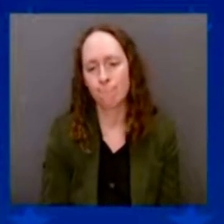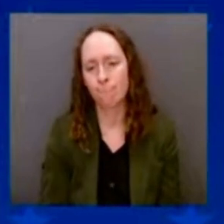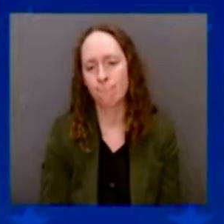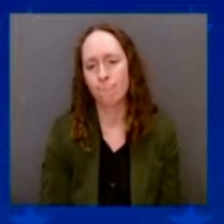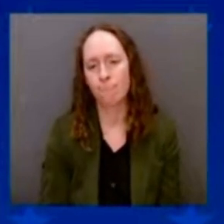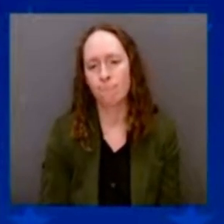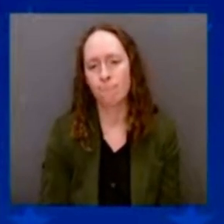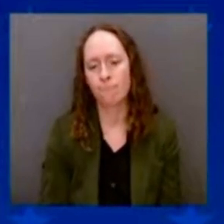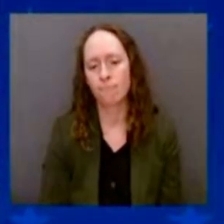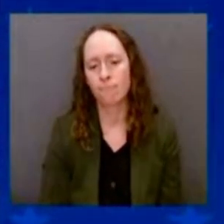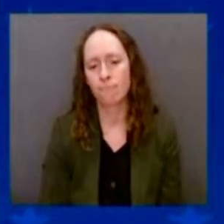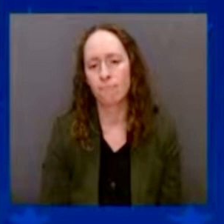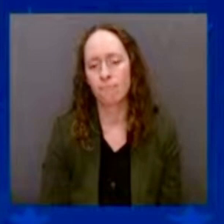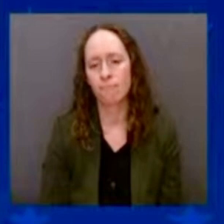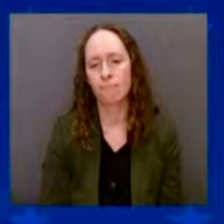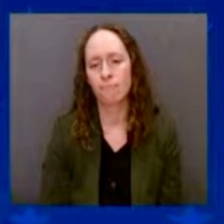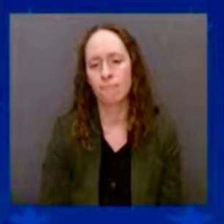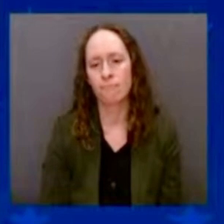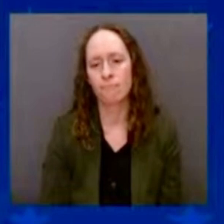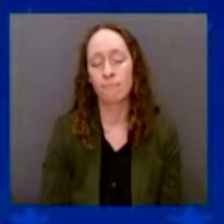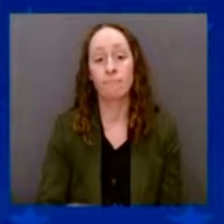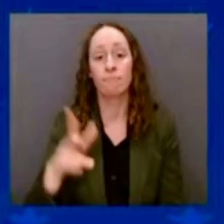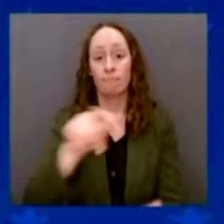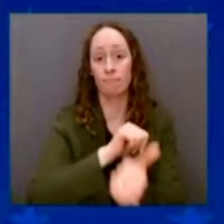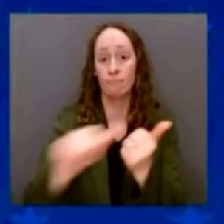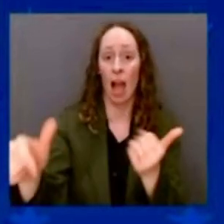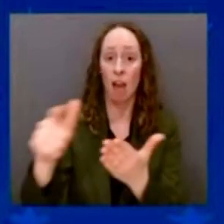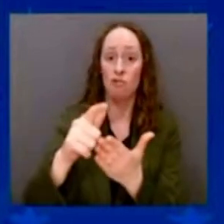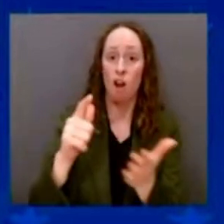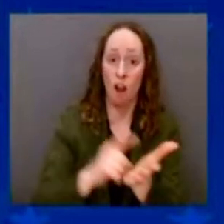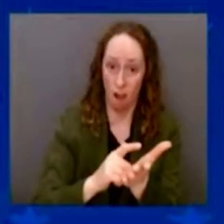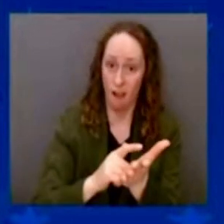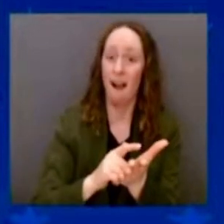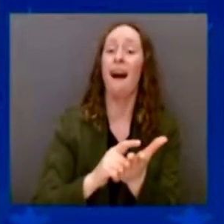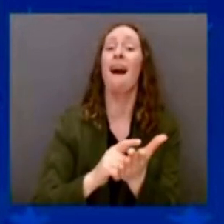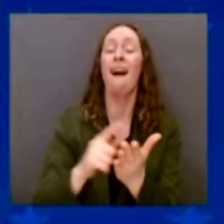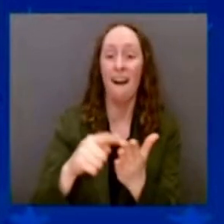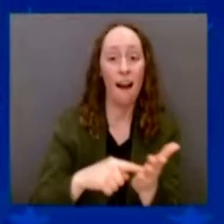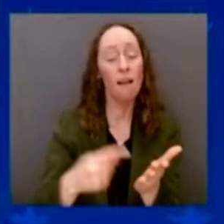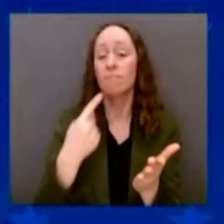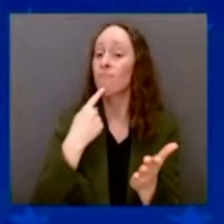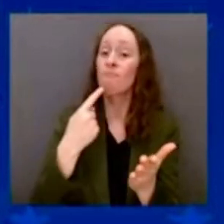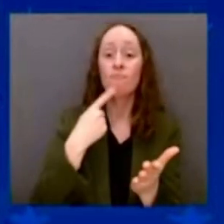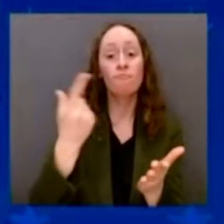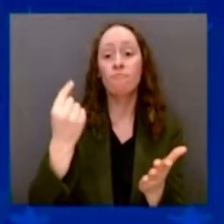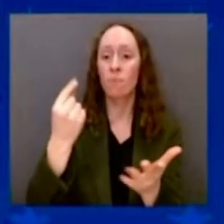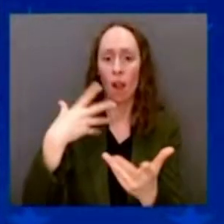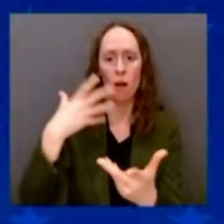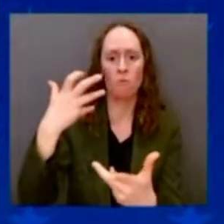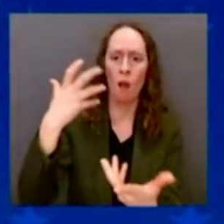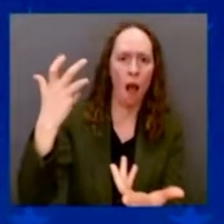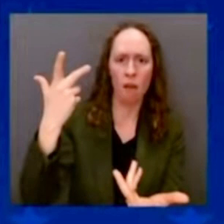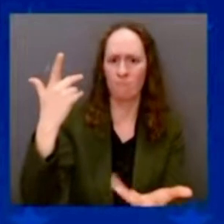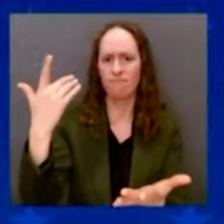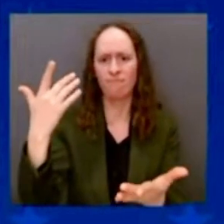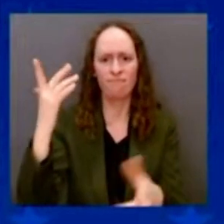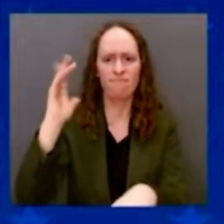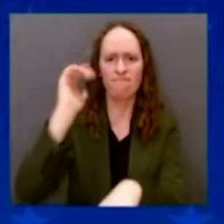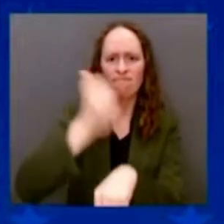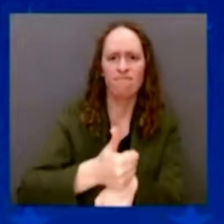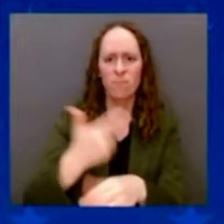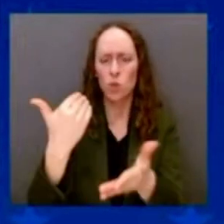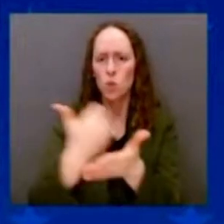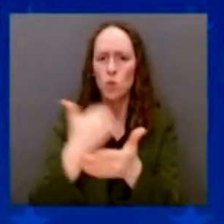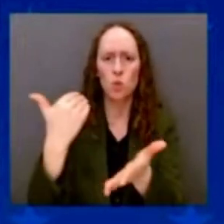aircraft carrier deck. They said you should buy American. You should do American products and American workers. Well, no one paid a lot of